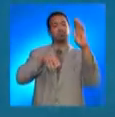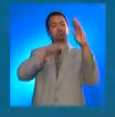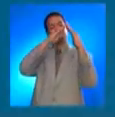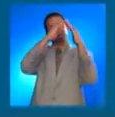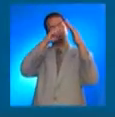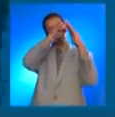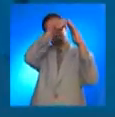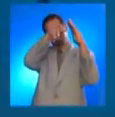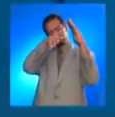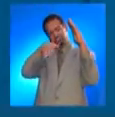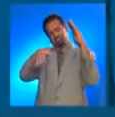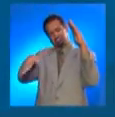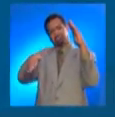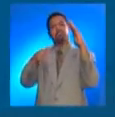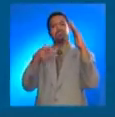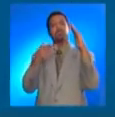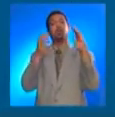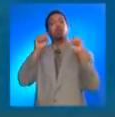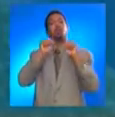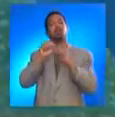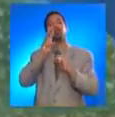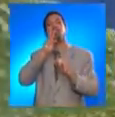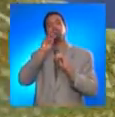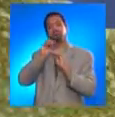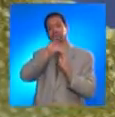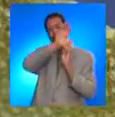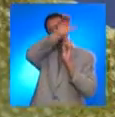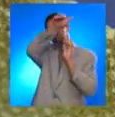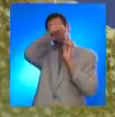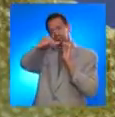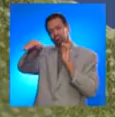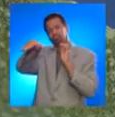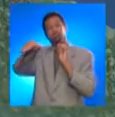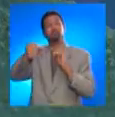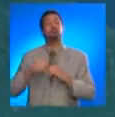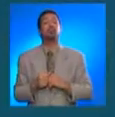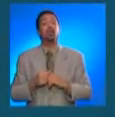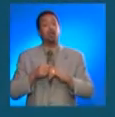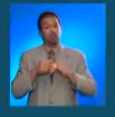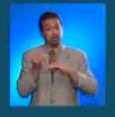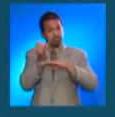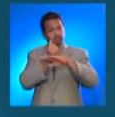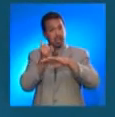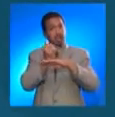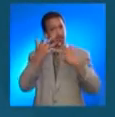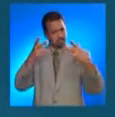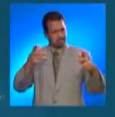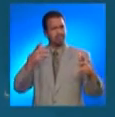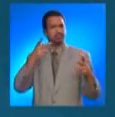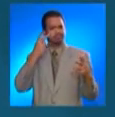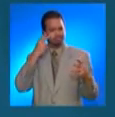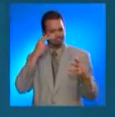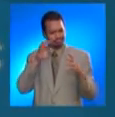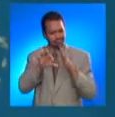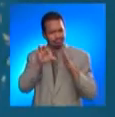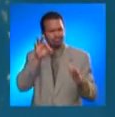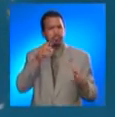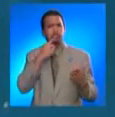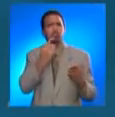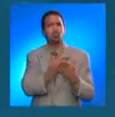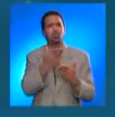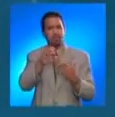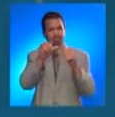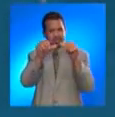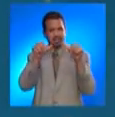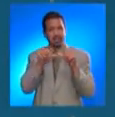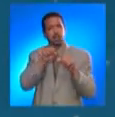enters a body of water can generate a tsunami as it displaces great amounts of water. There is evidence of a